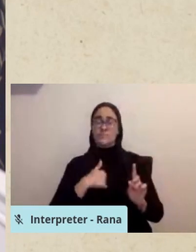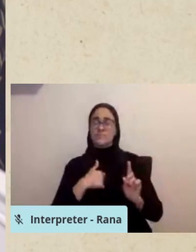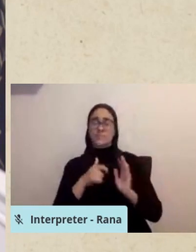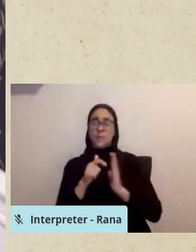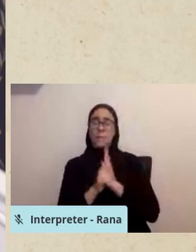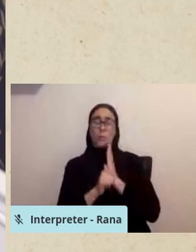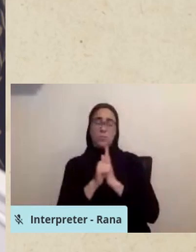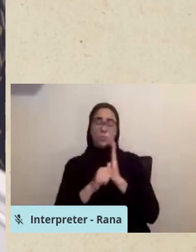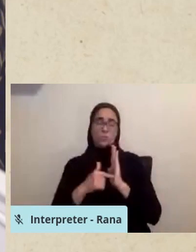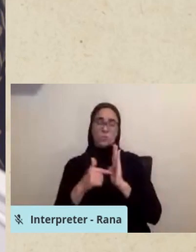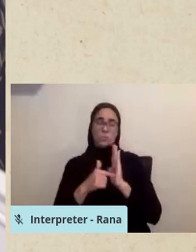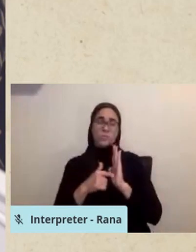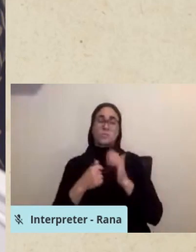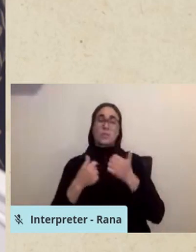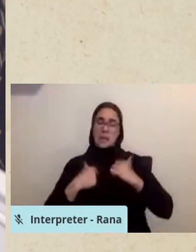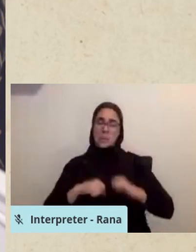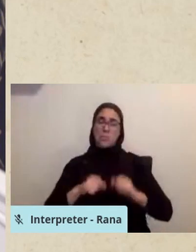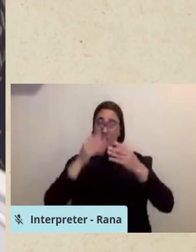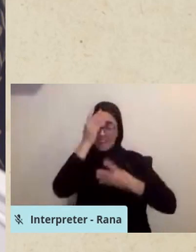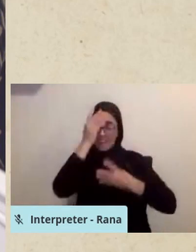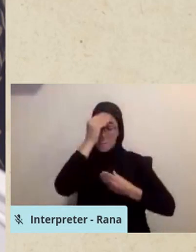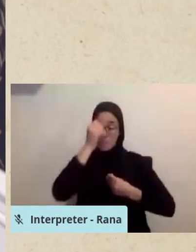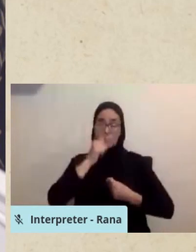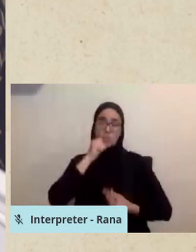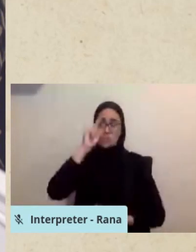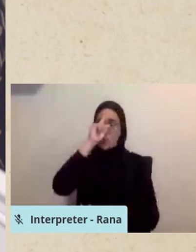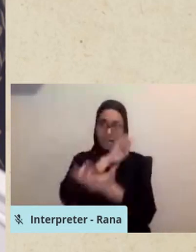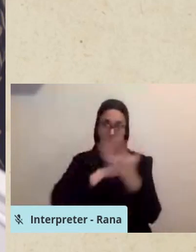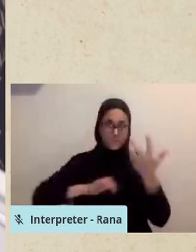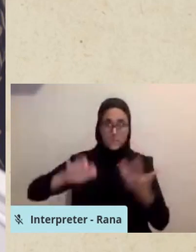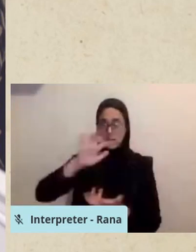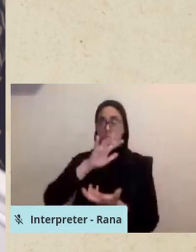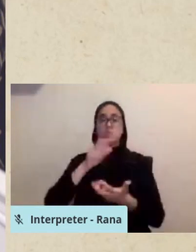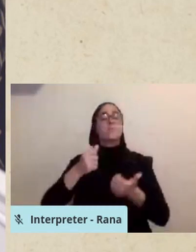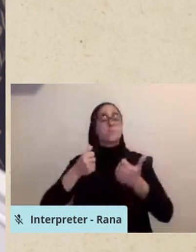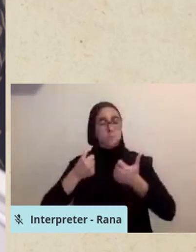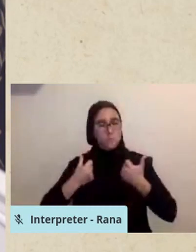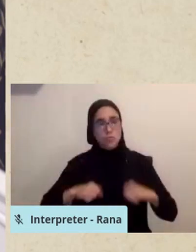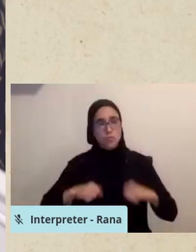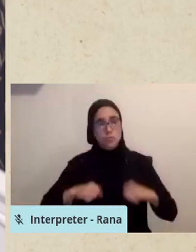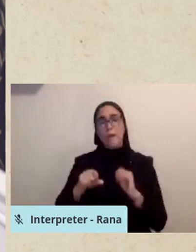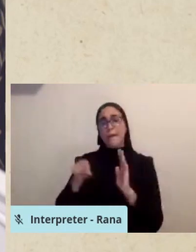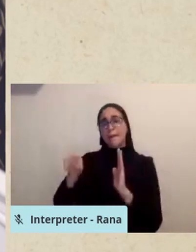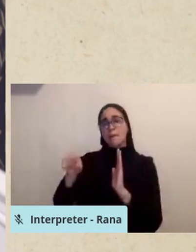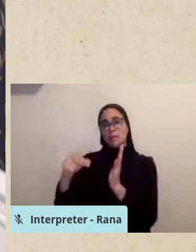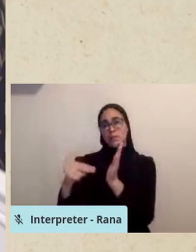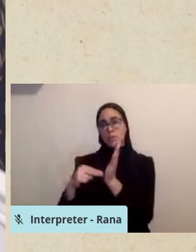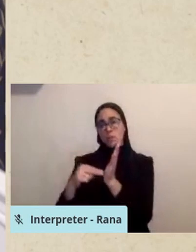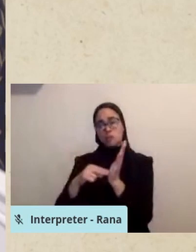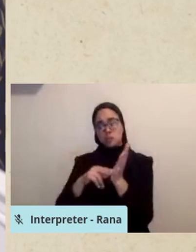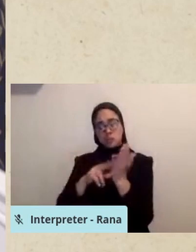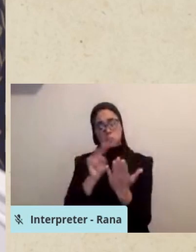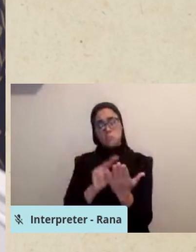and tries to not be confusing by making the care provider doubt their actions.